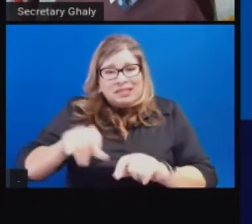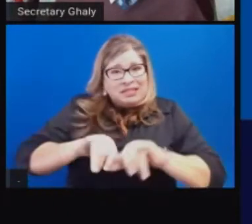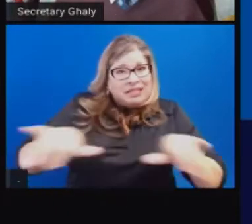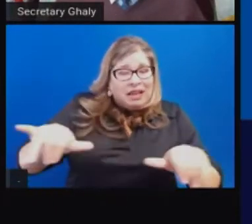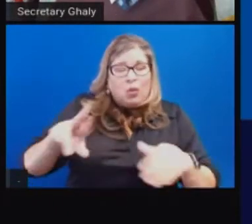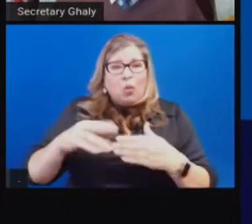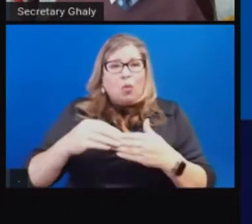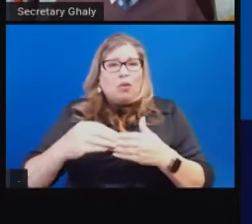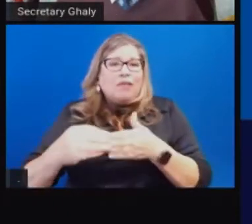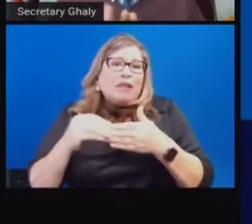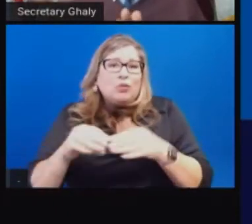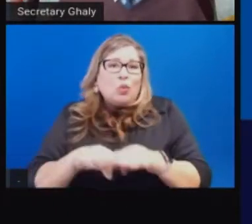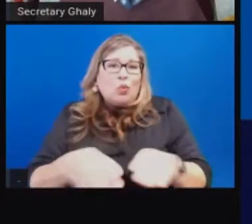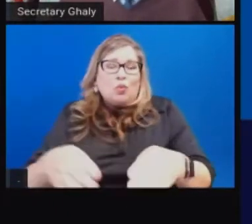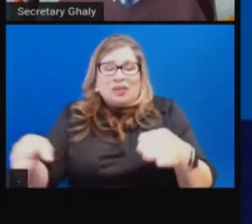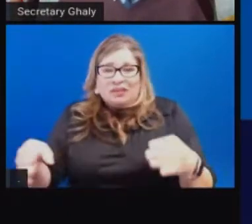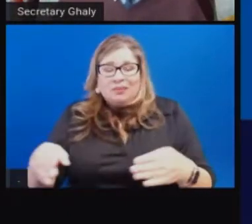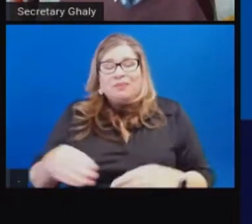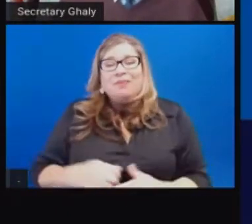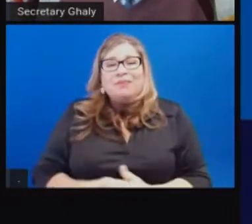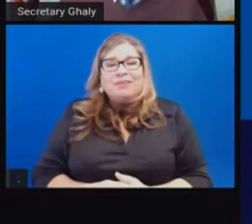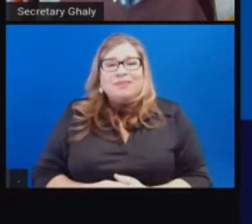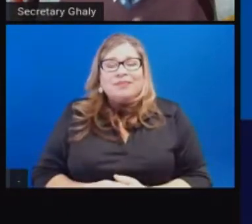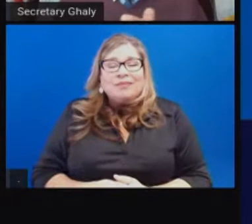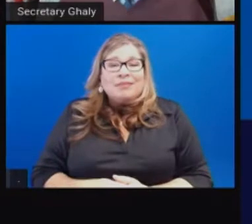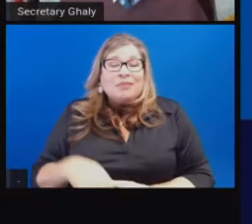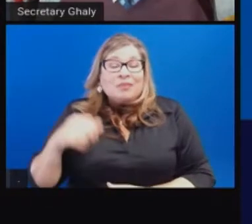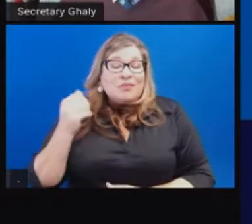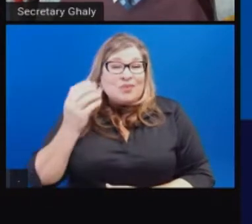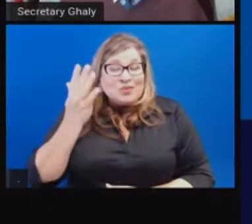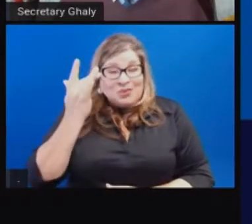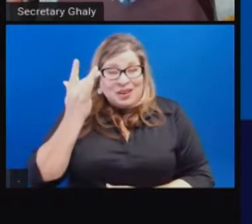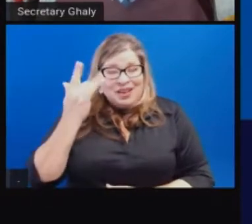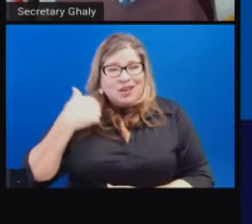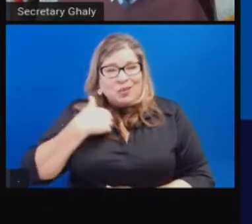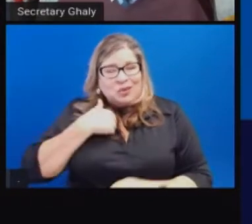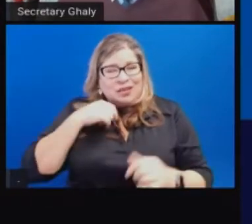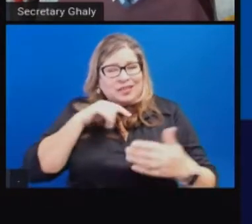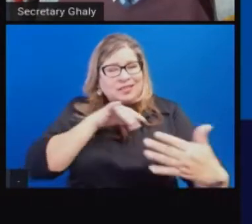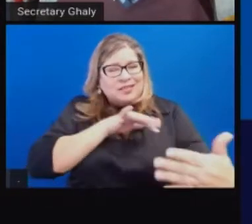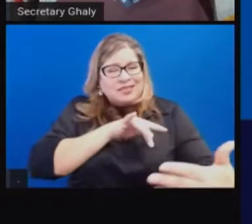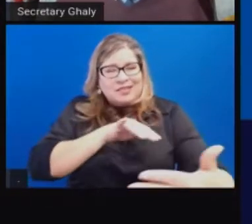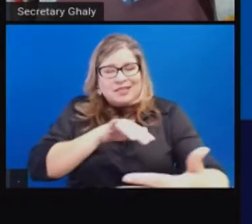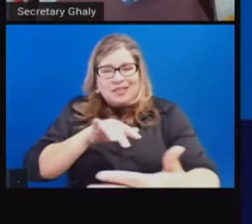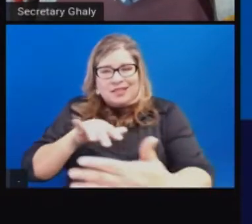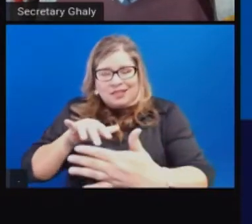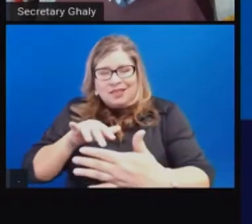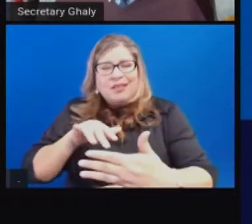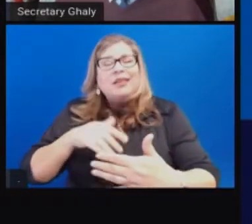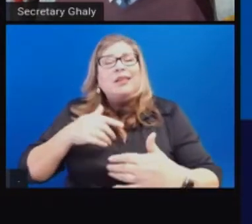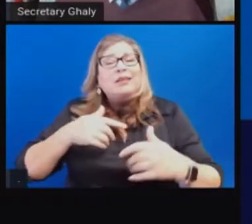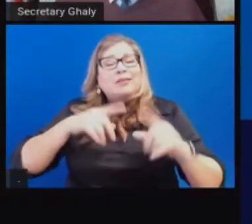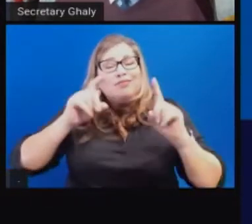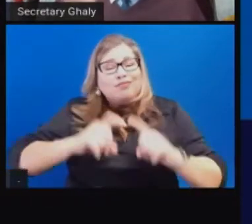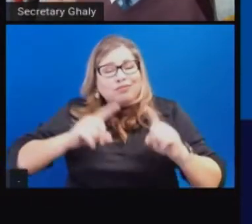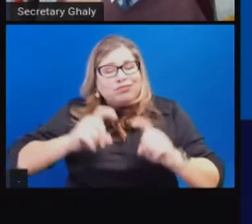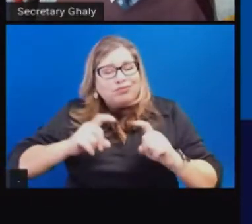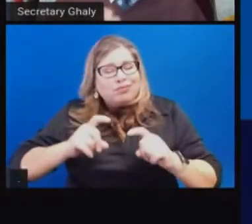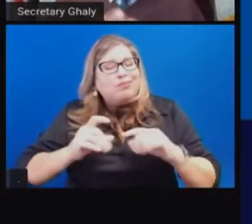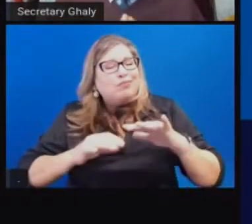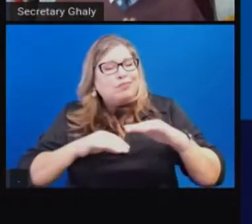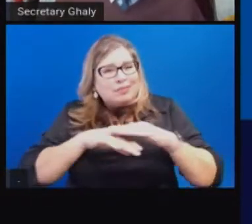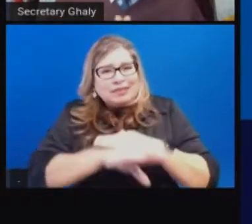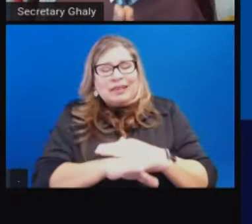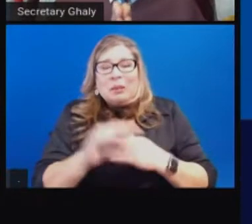cases become hospital cases in about two weeks, ICU cases three to four weeks later.